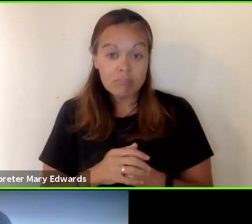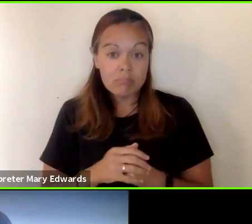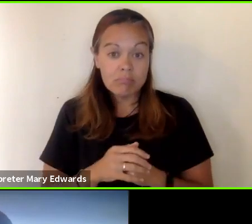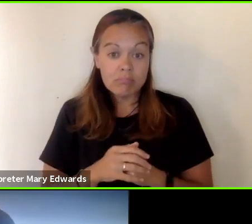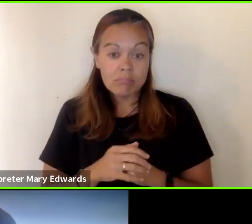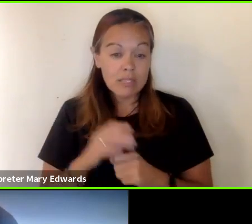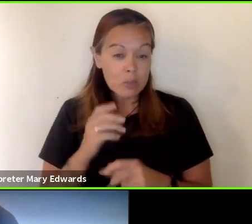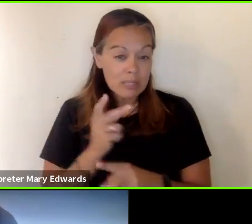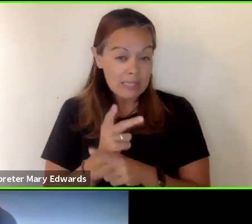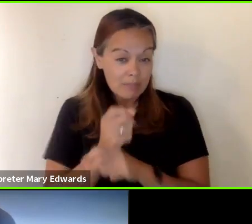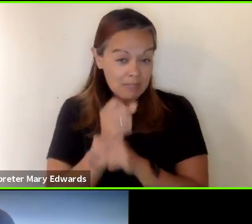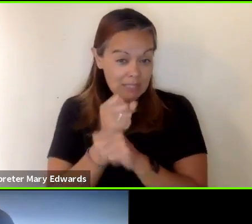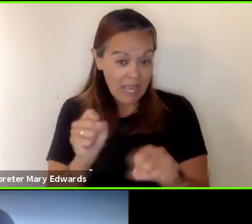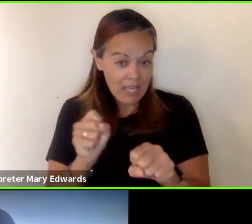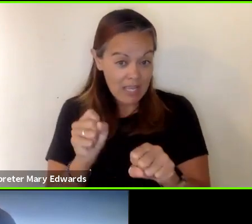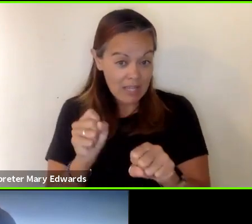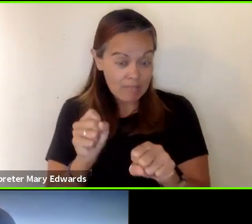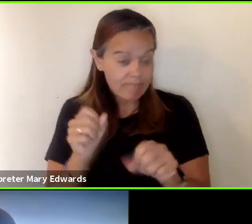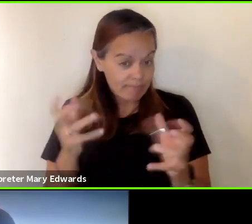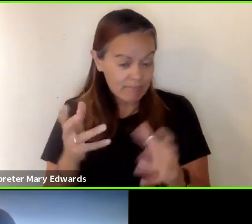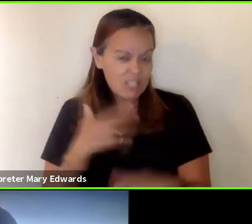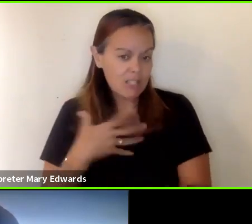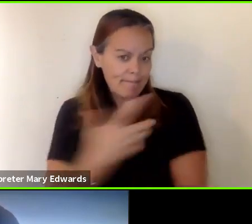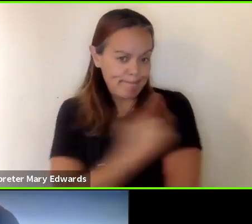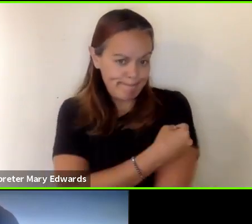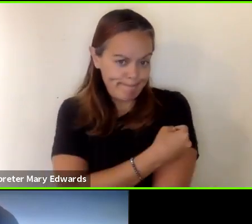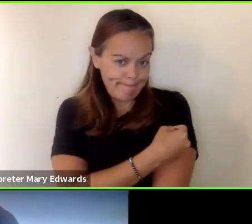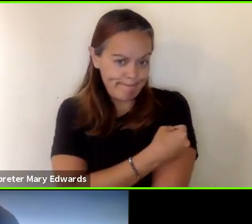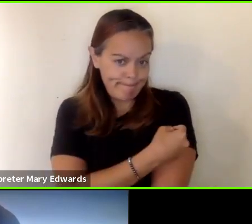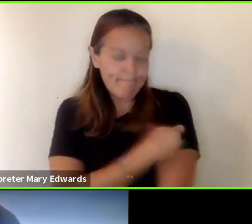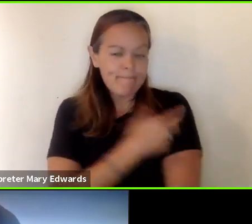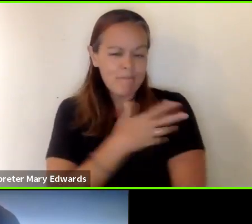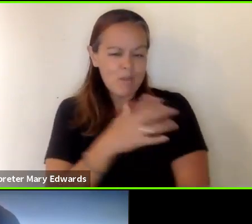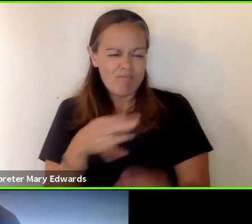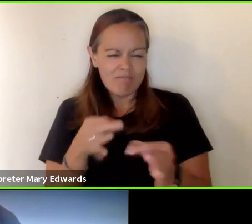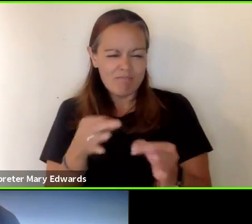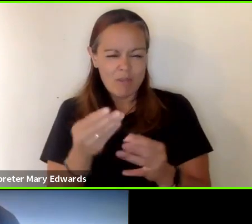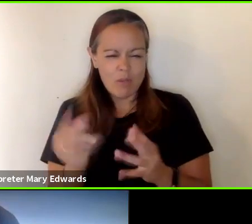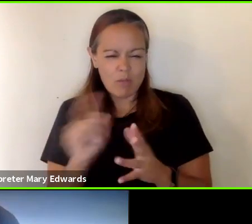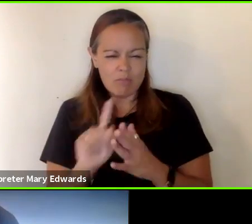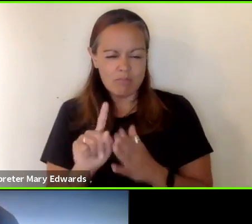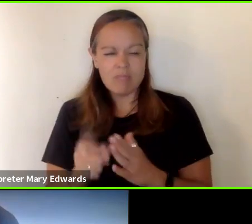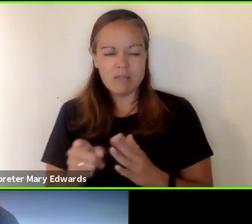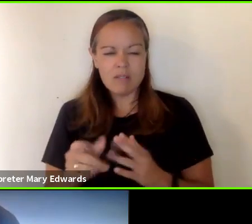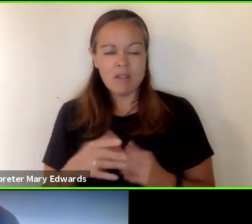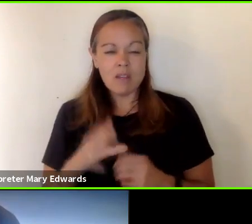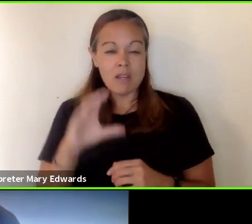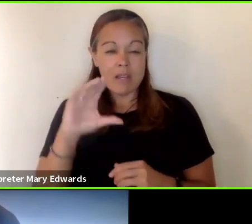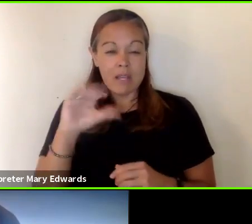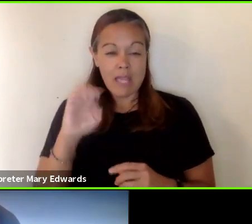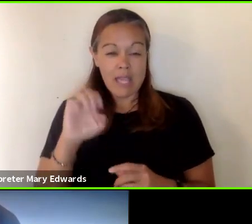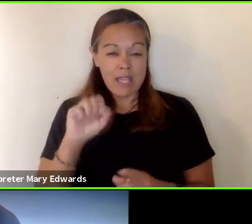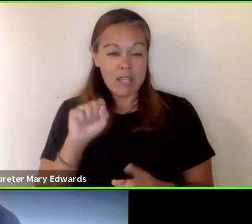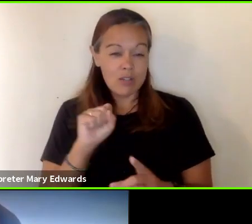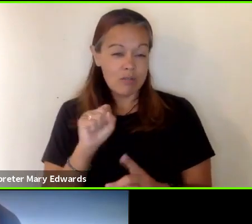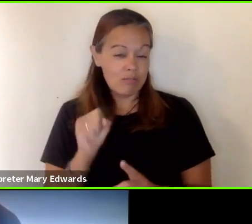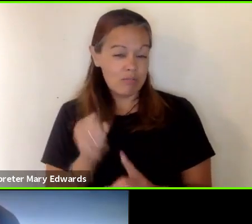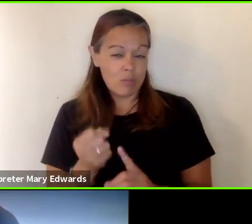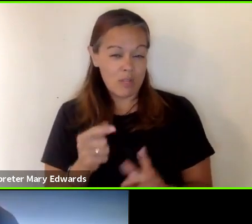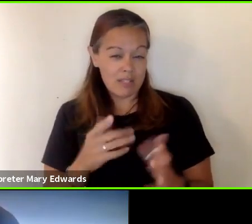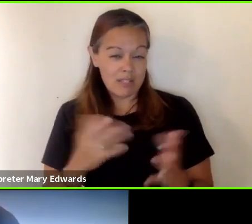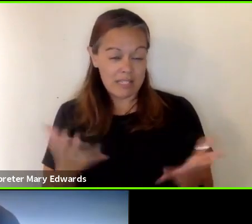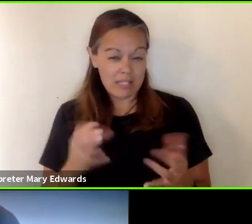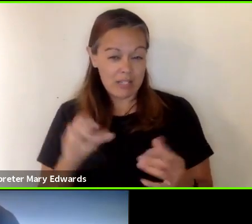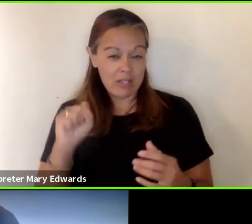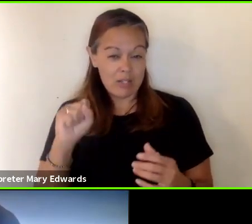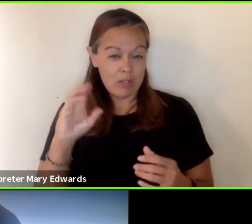as we'll cover in a few minutes when we go through our slides our case rate here in sonoma county is almost five times higher